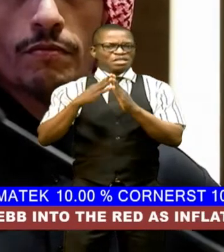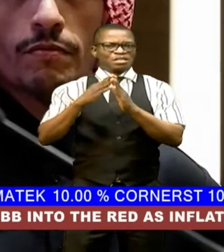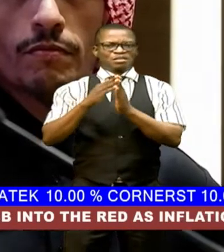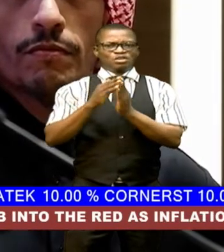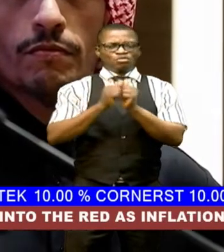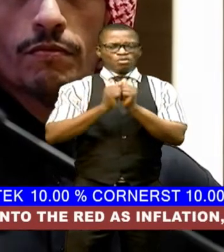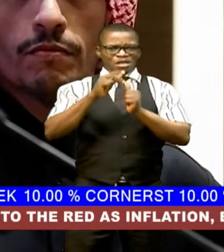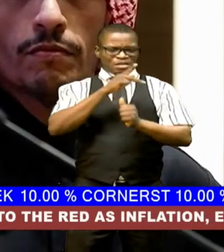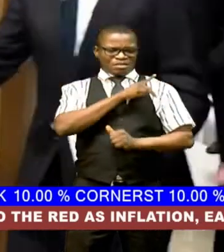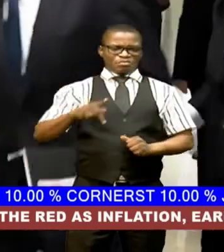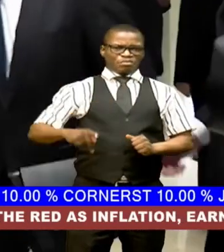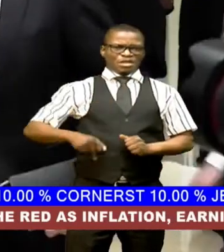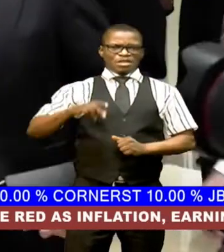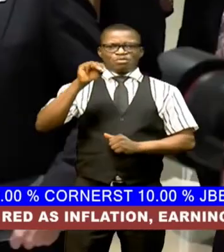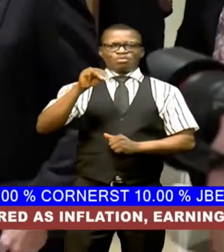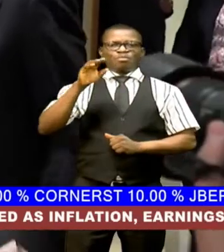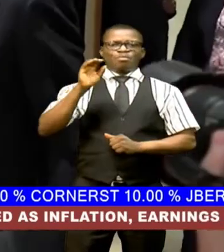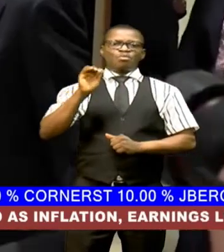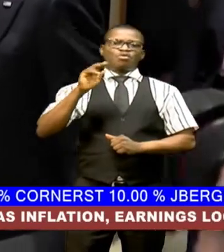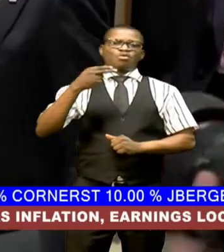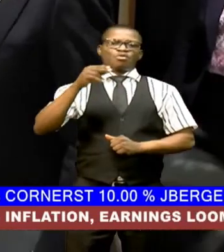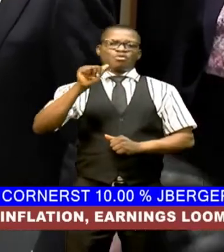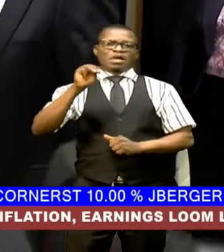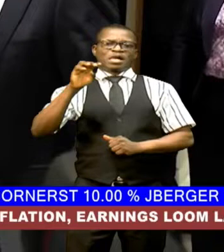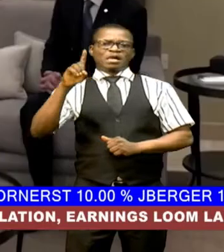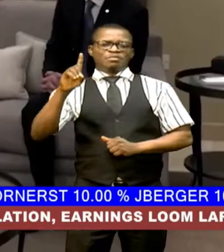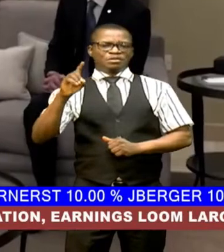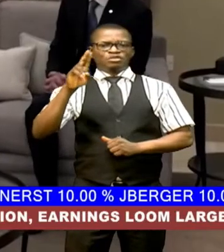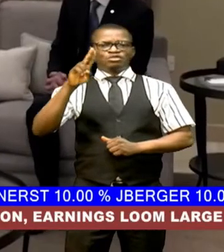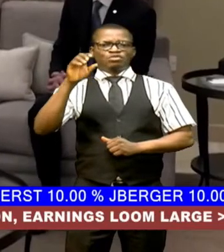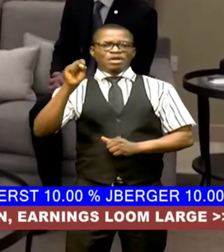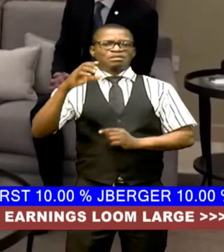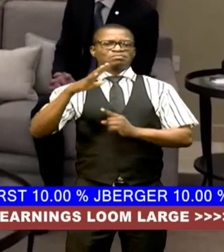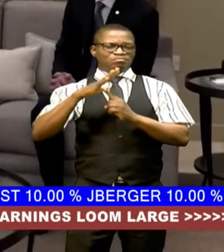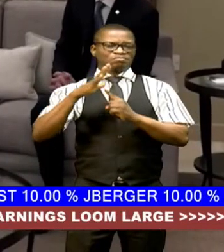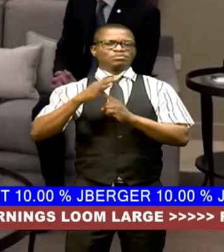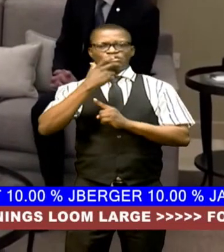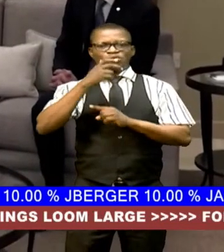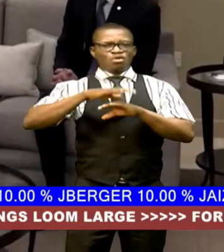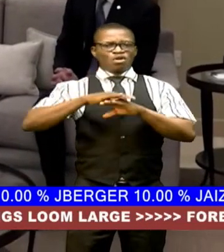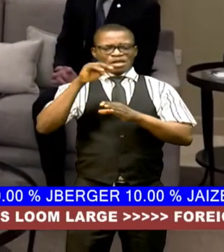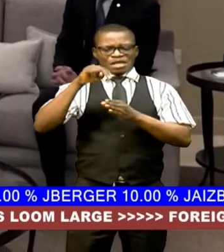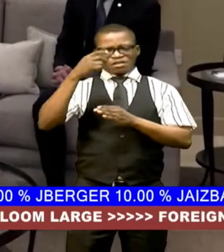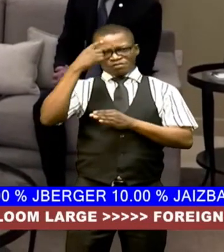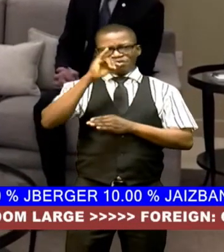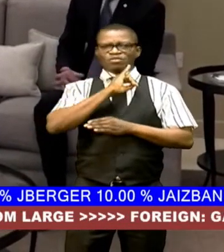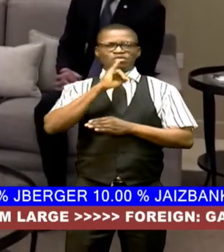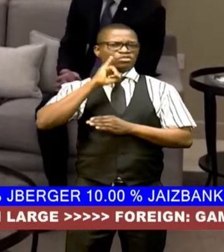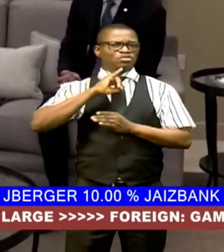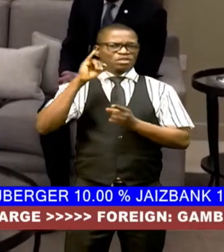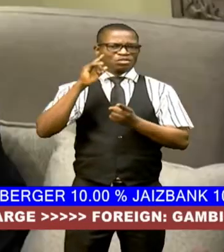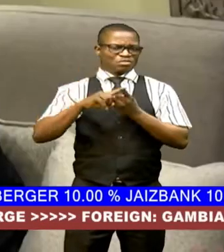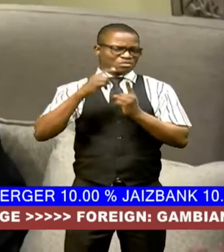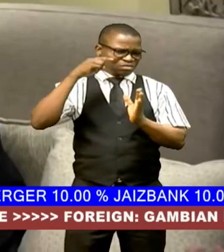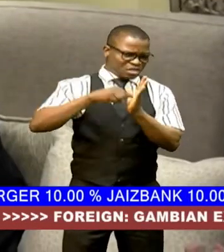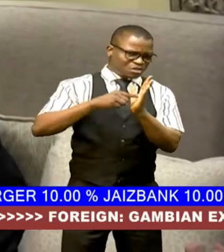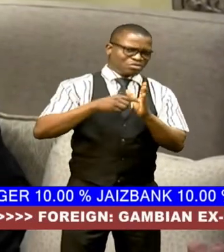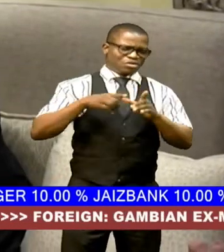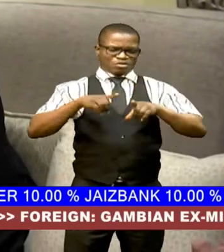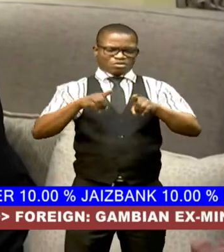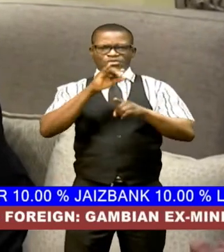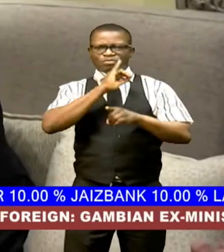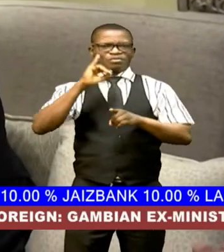muhammad bin salman the top u.s diplomat spoke of the need for israel to curb civilian casualties during the